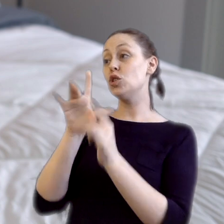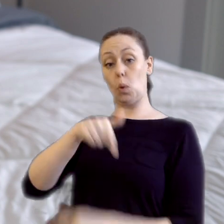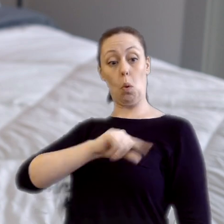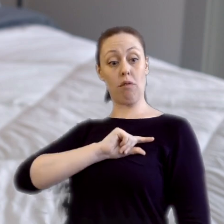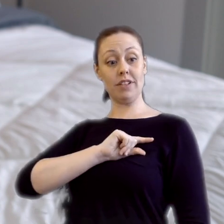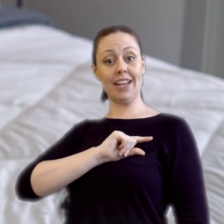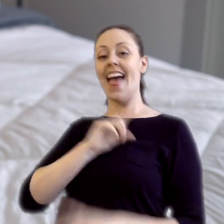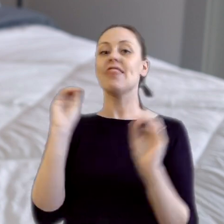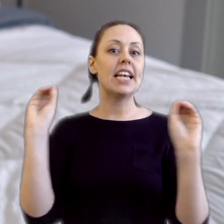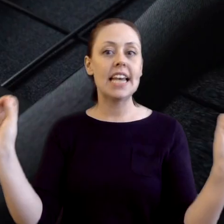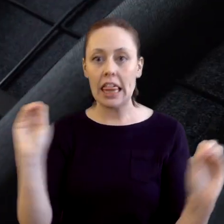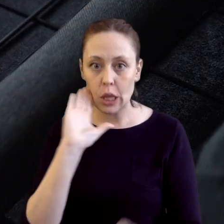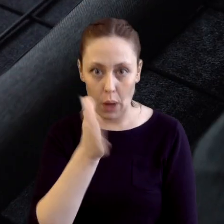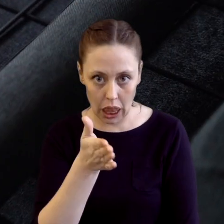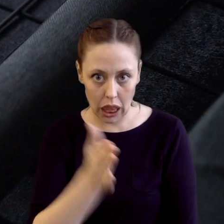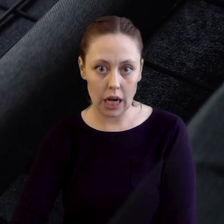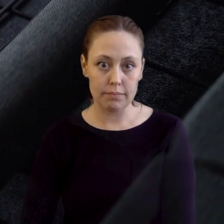quality, then nothing will.